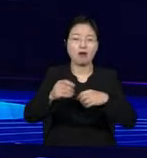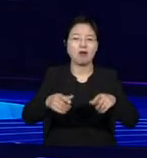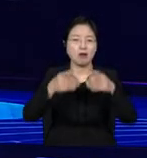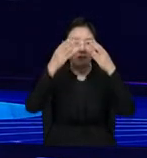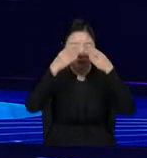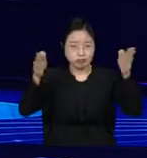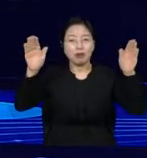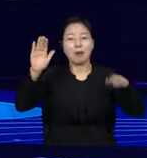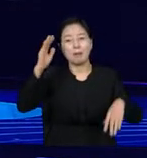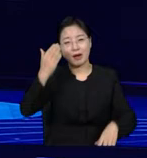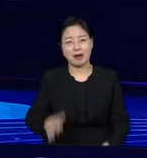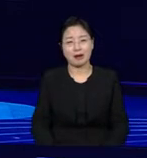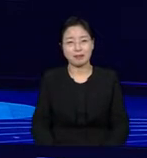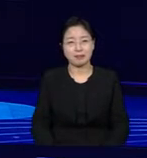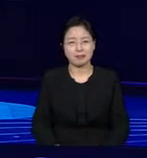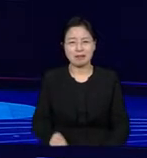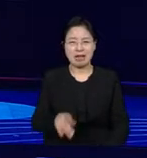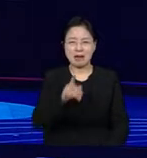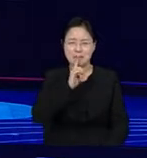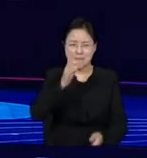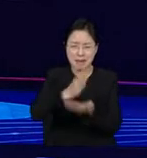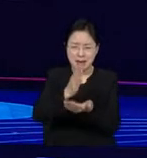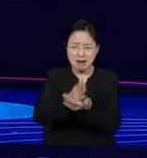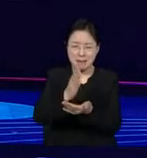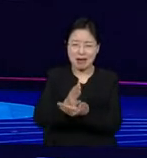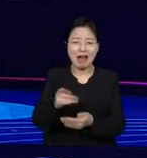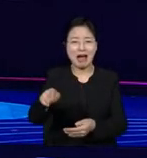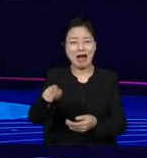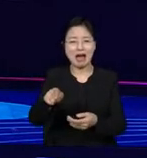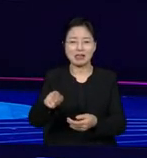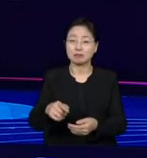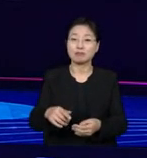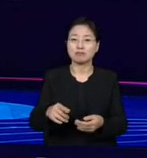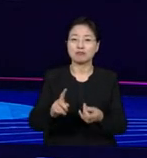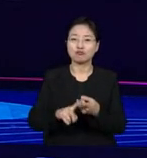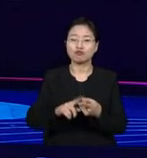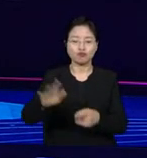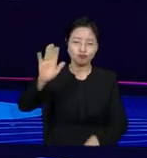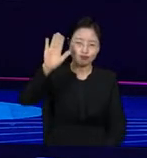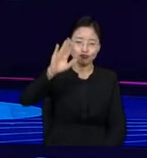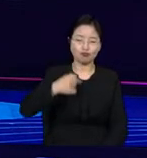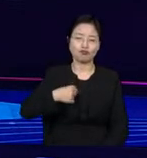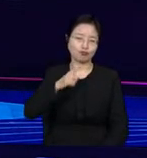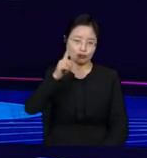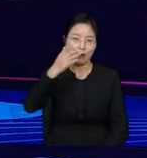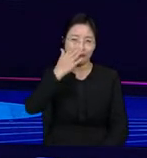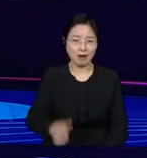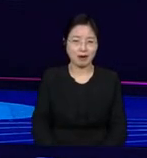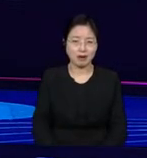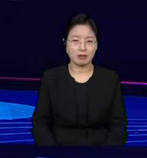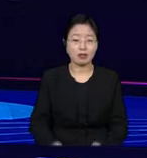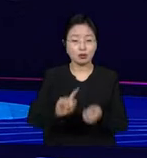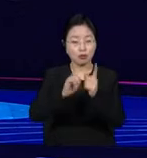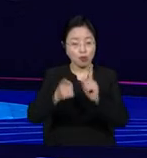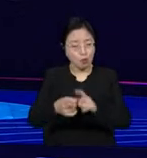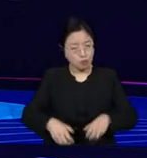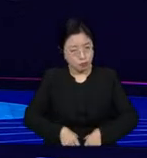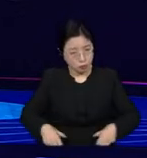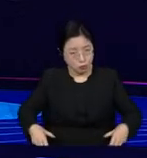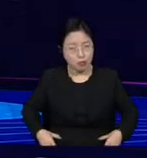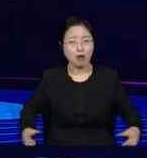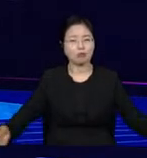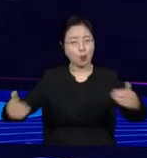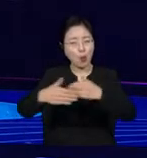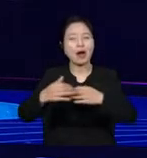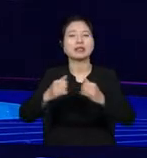challenges that we face are not always easy, but it's necessary for a more inclusive approach and for our communities and democracies to